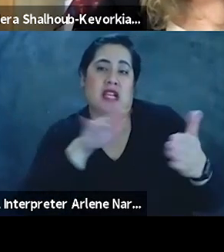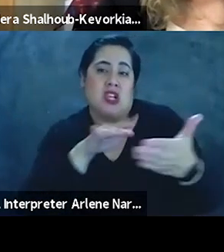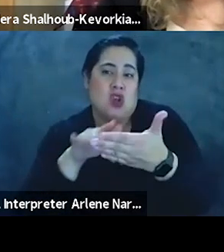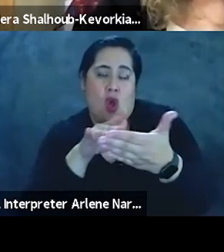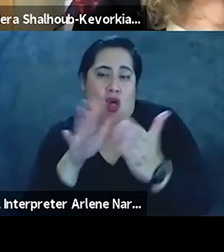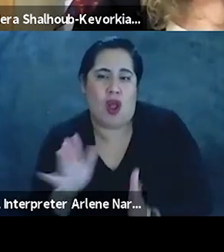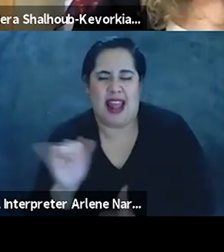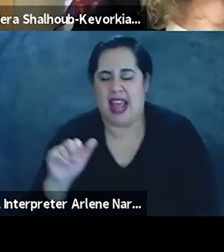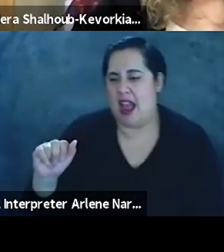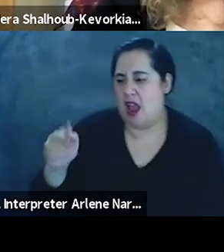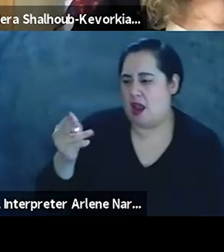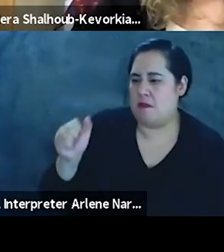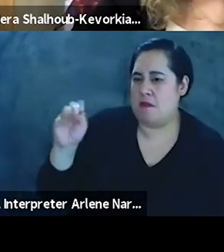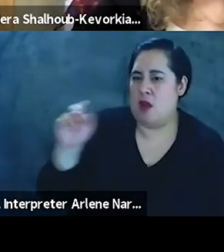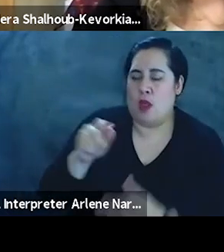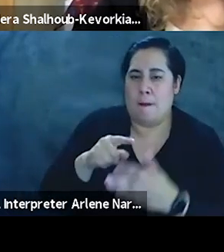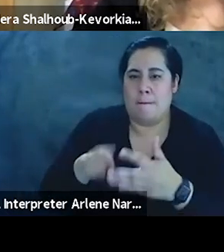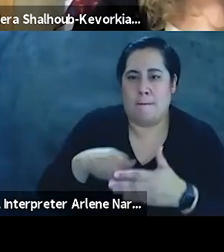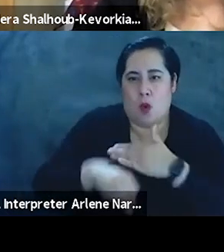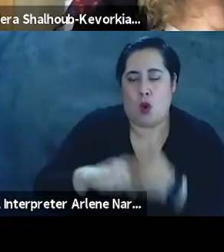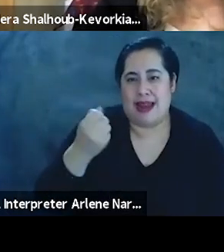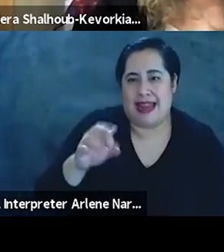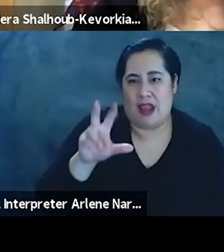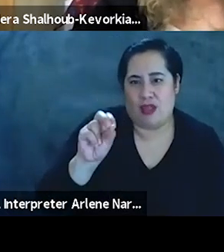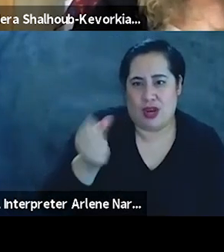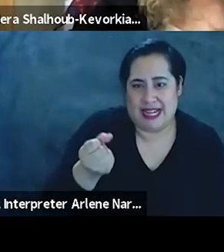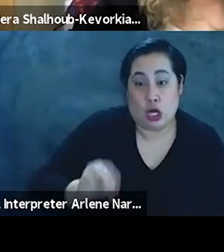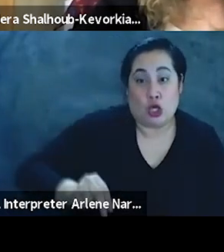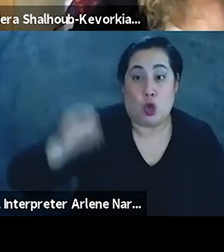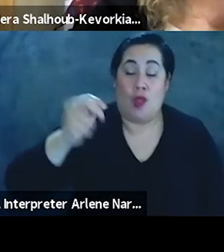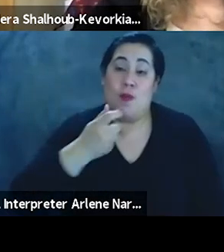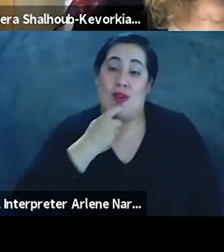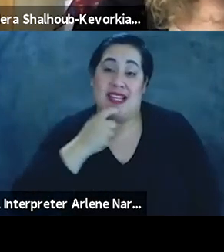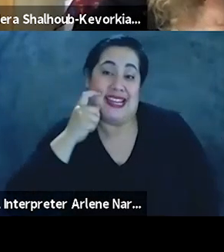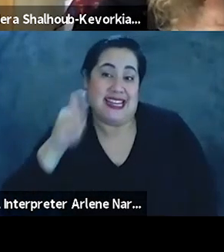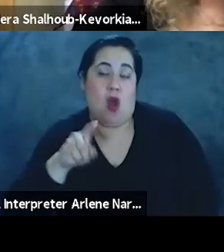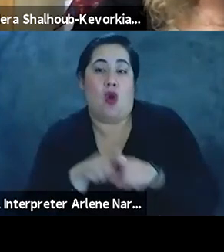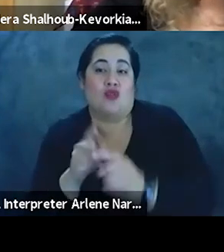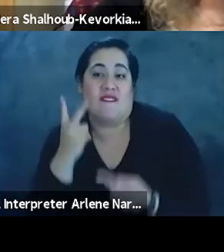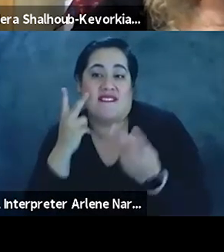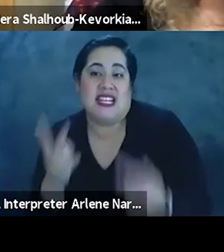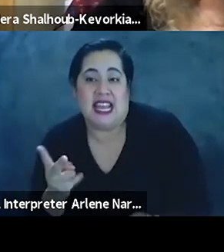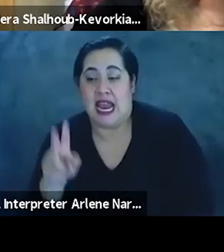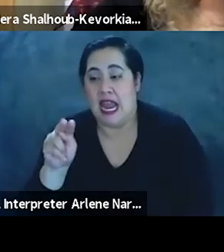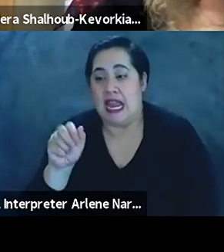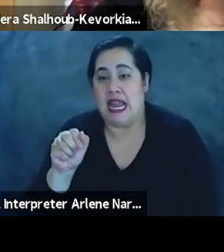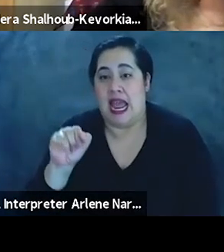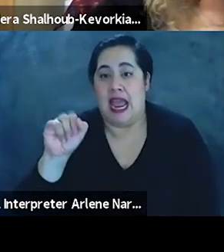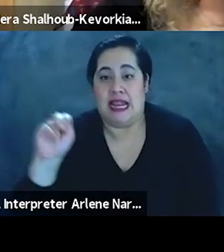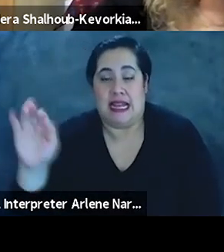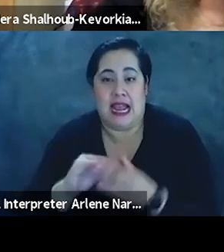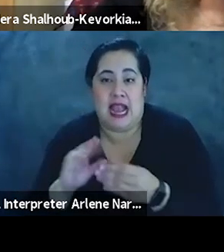like Ahmed was born in the 1930s in the north of British India, also visited Gaza. Naim's account of his 1989 trip